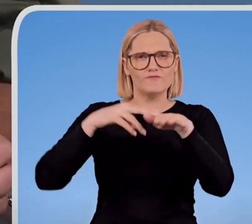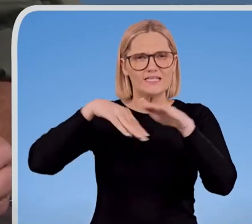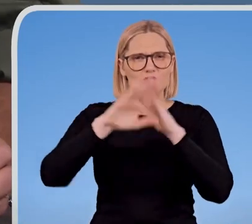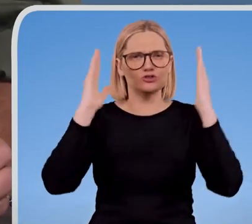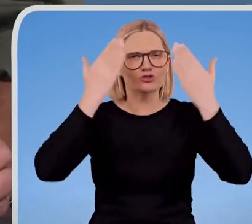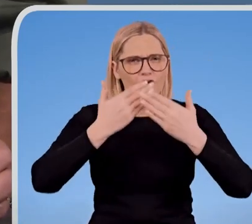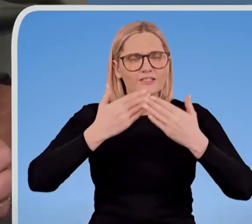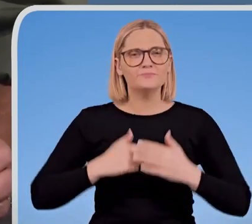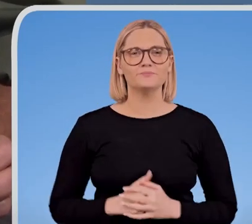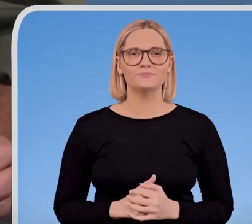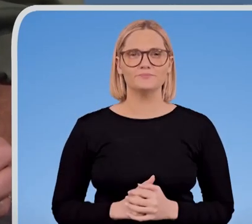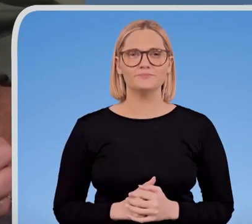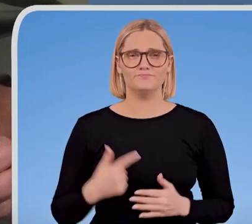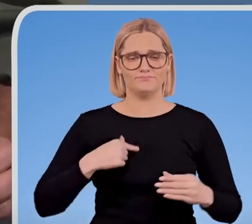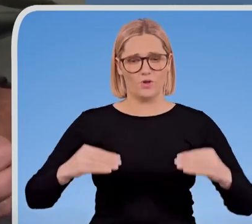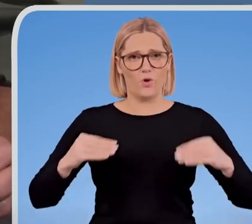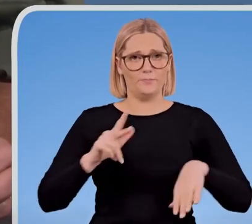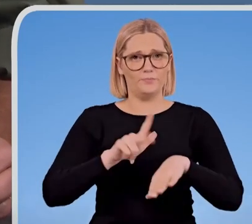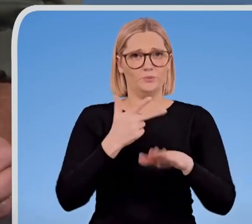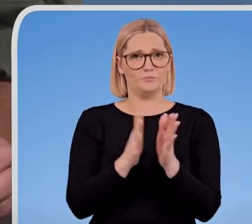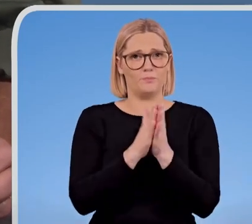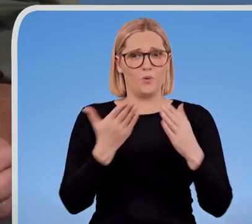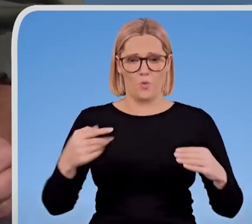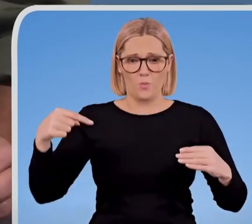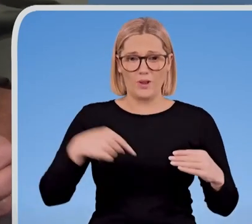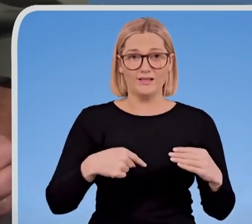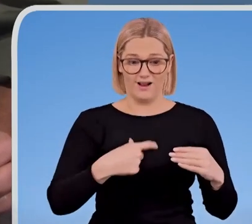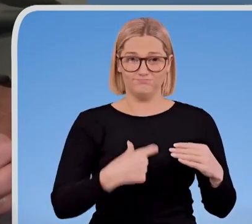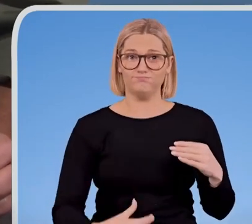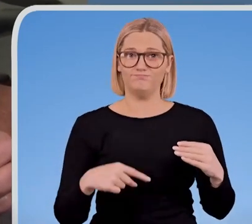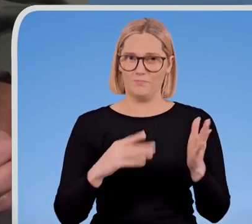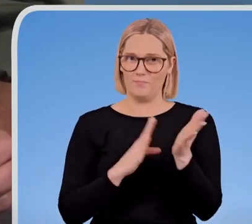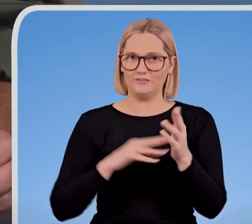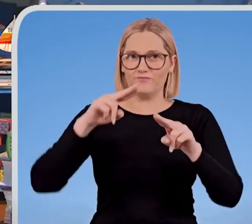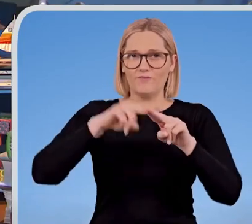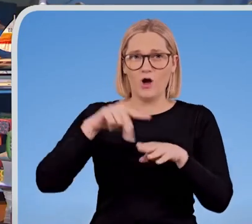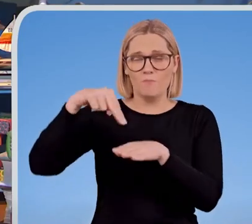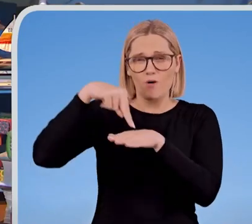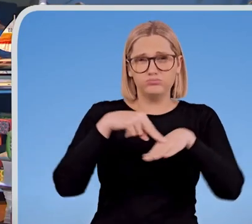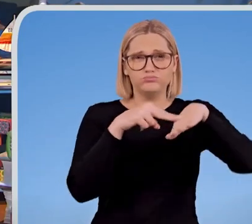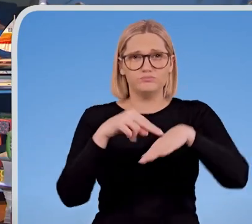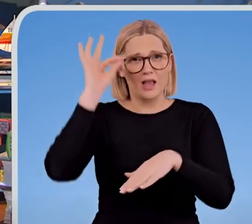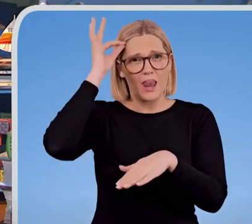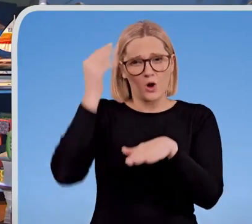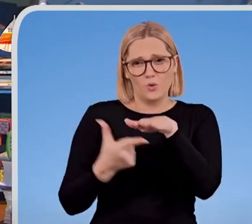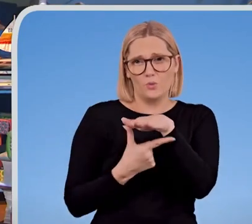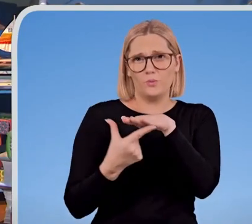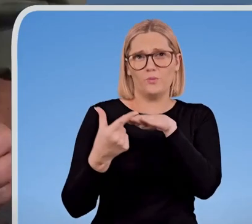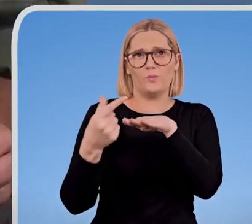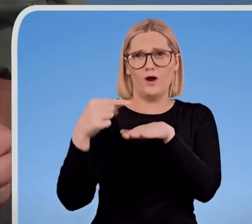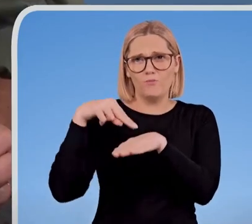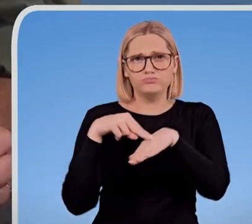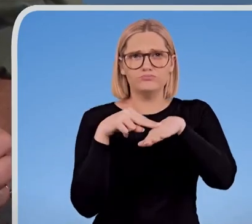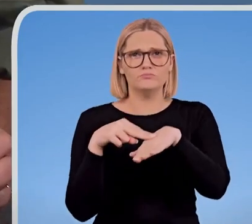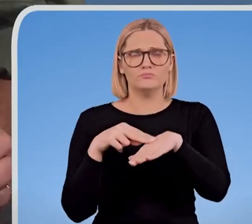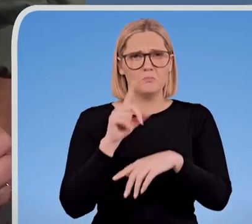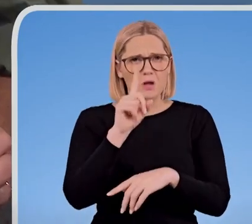I'm holding a blue book with Matt on the cover, riding a big wave with his yellow surfboard. But it's not dark here, though, is